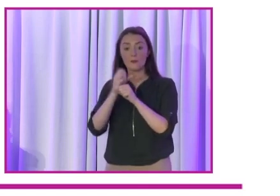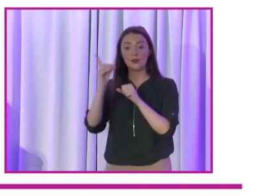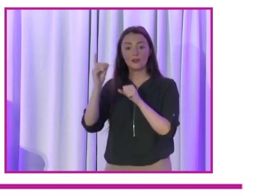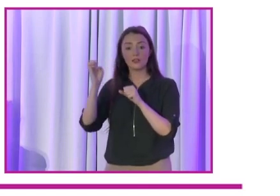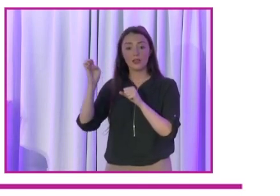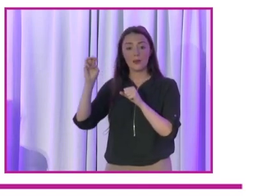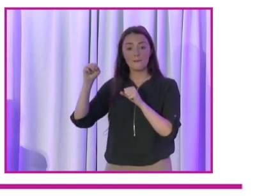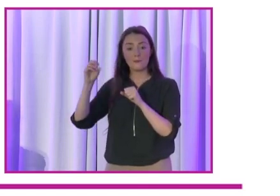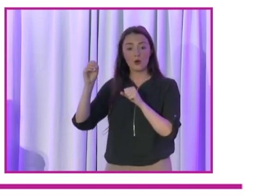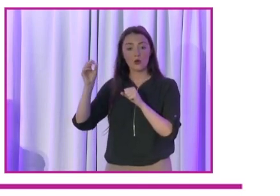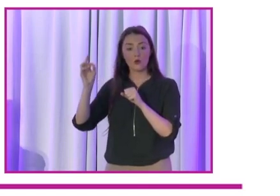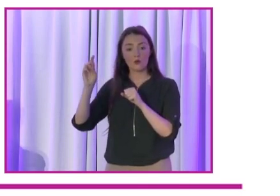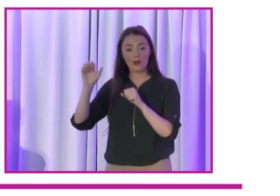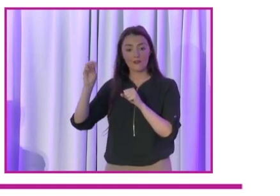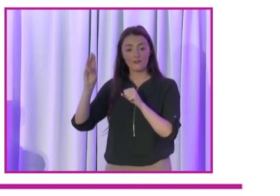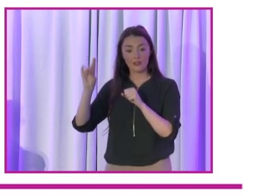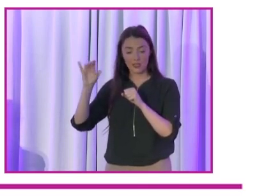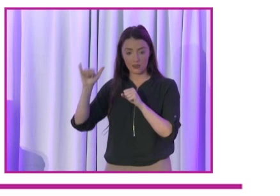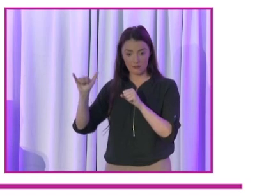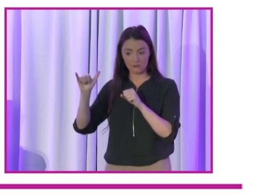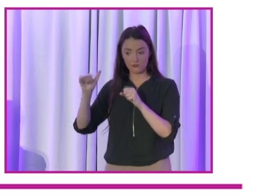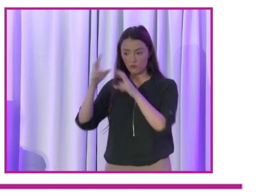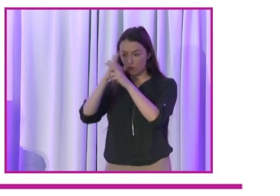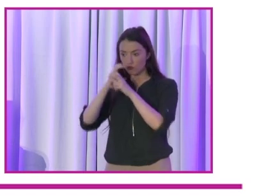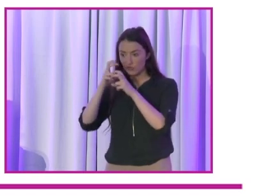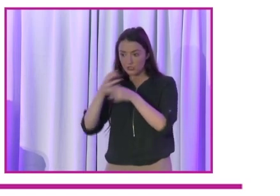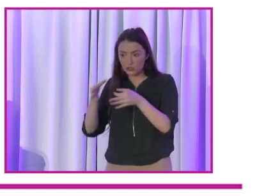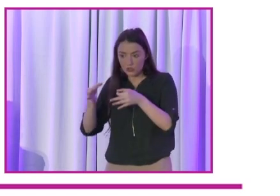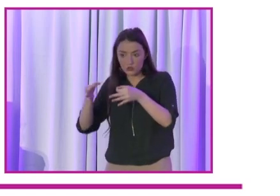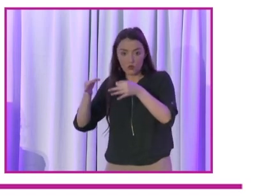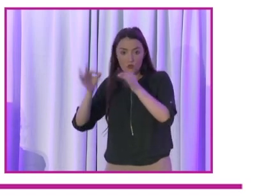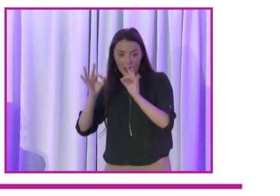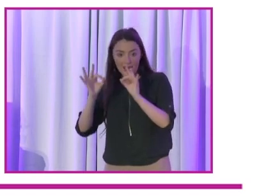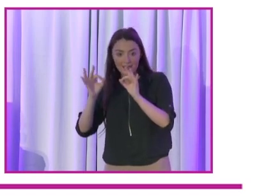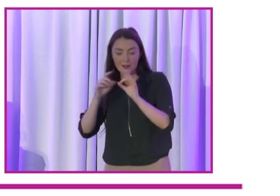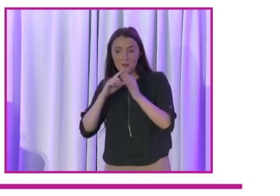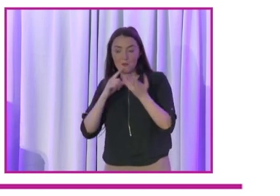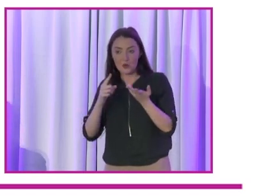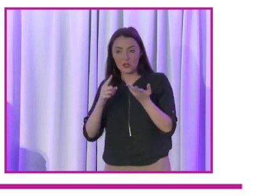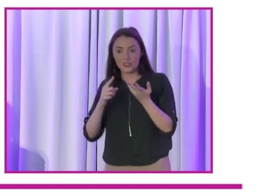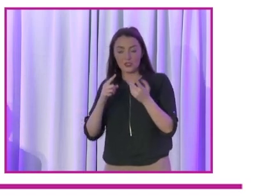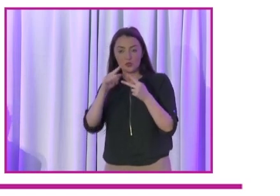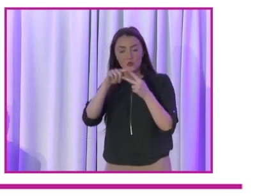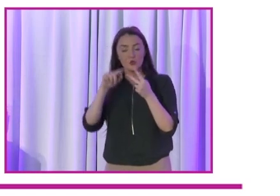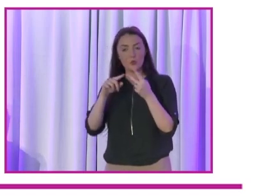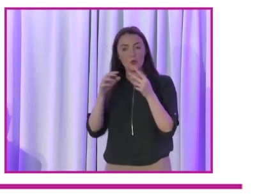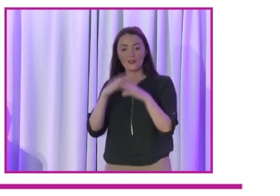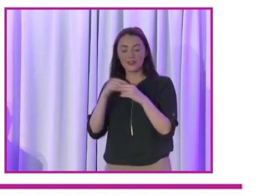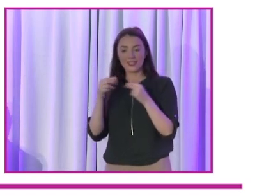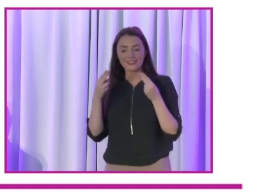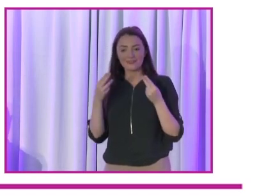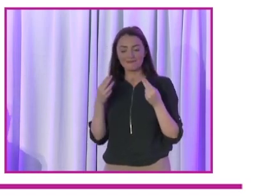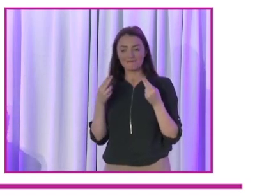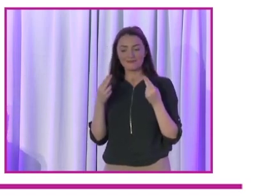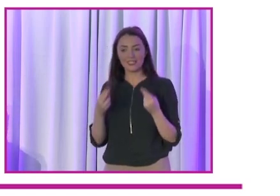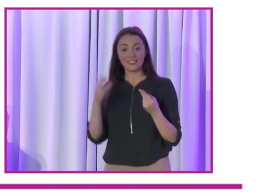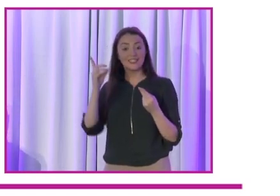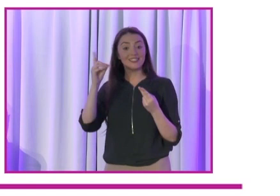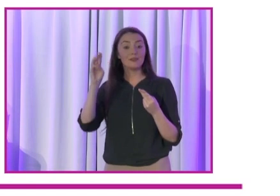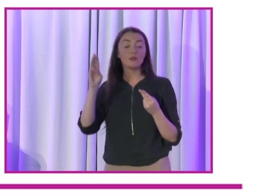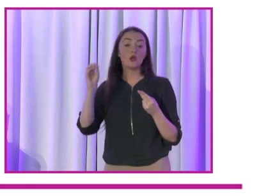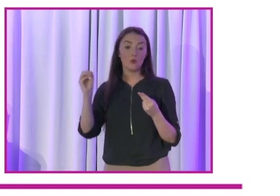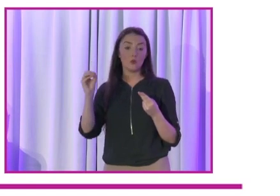research and everything they're doing is great. And I think two last things, for DPOs, I think it's about